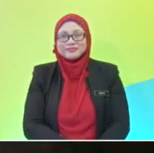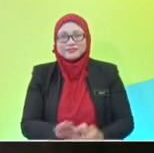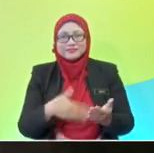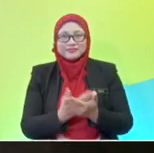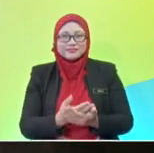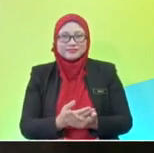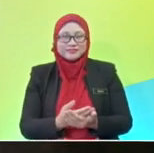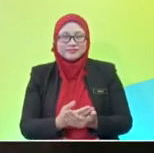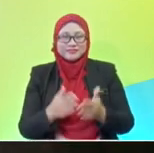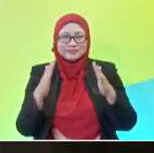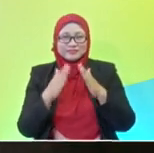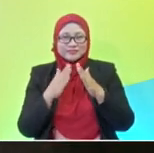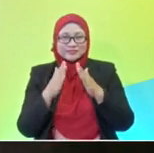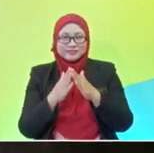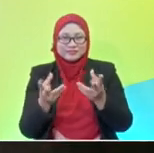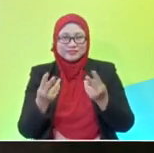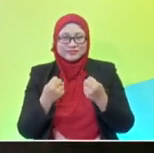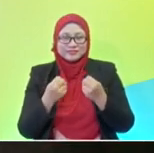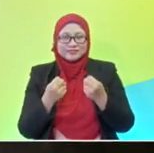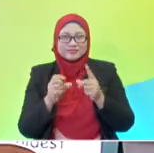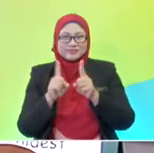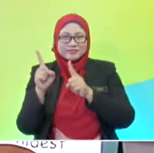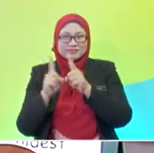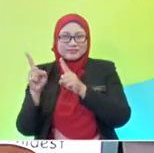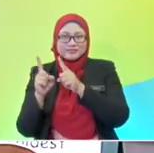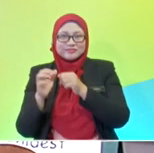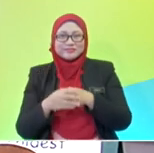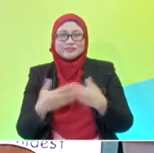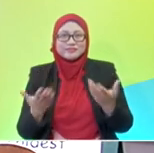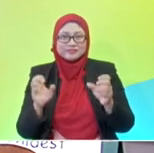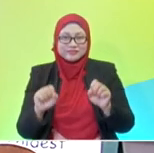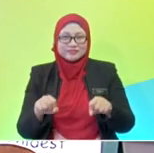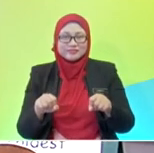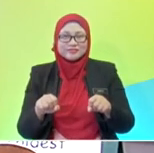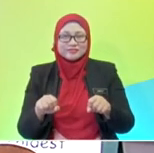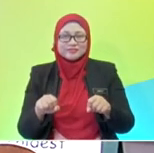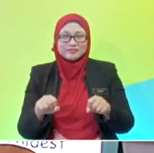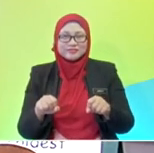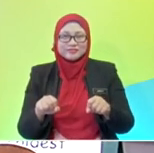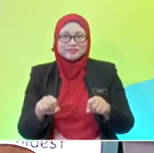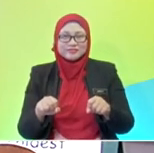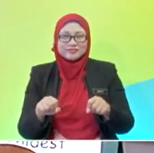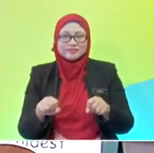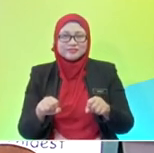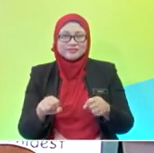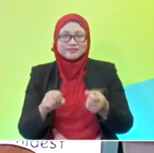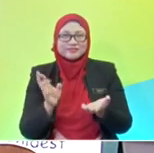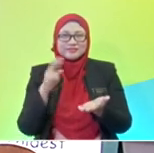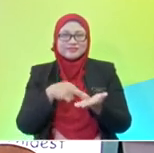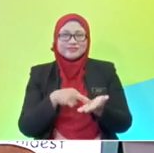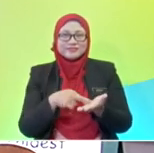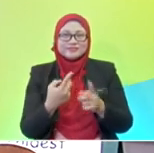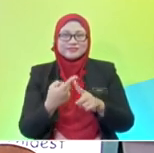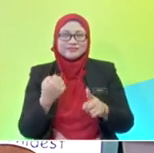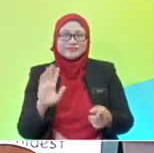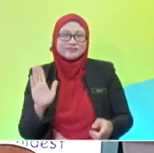they are saying, I want stars as well. I want more stars. Can we get the resources from where they can get materials